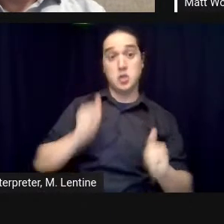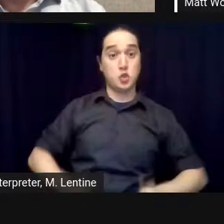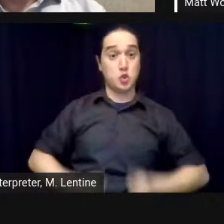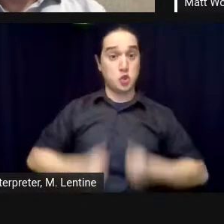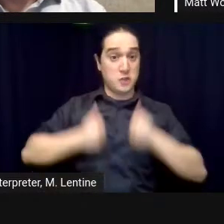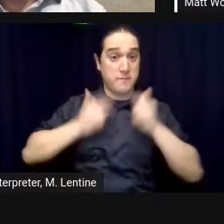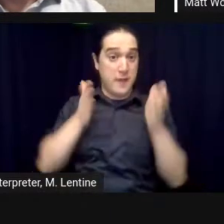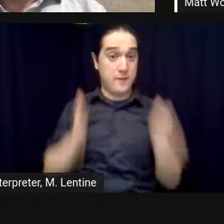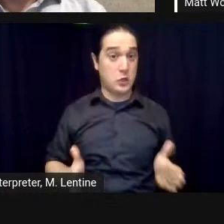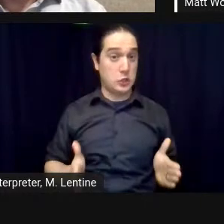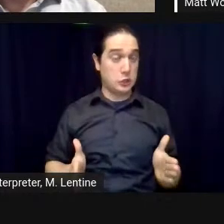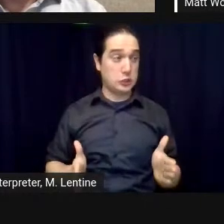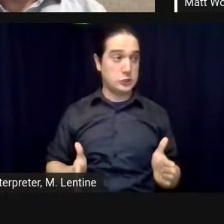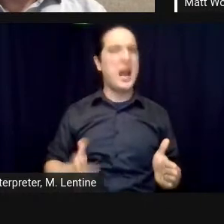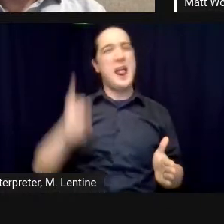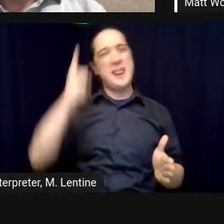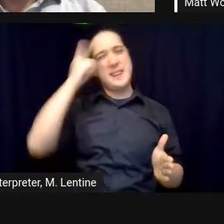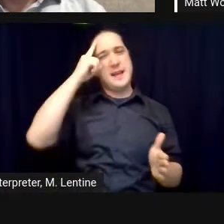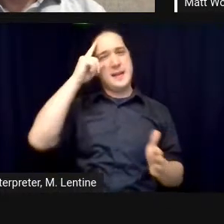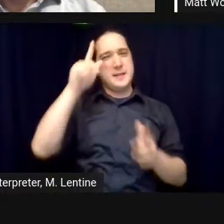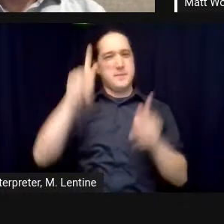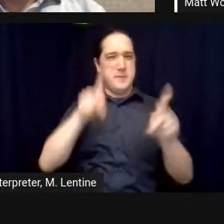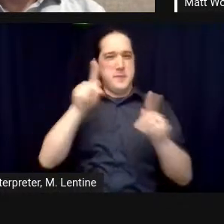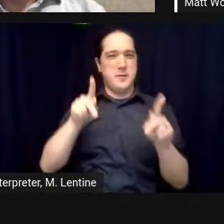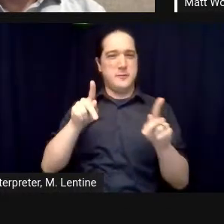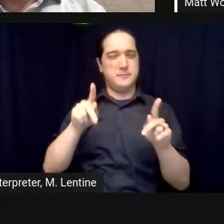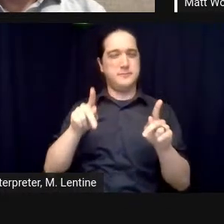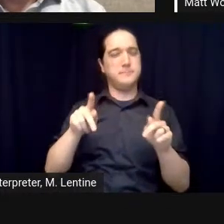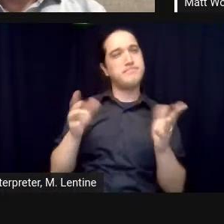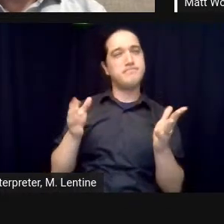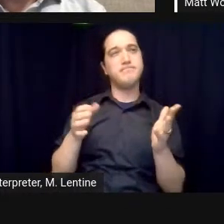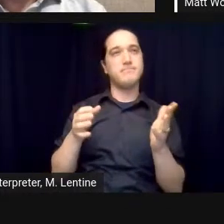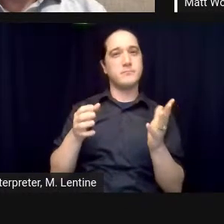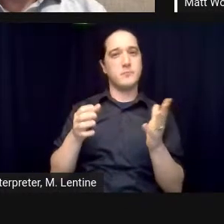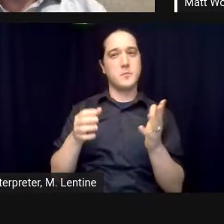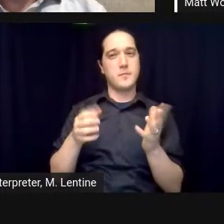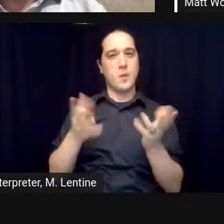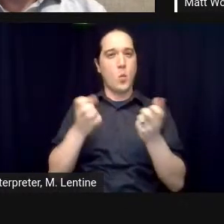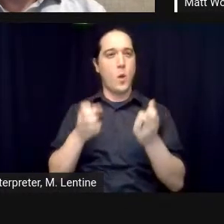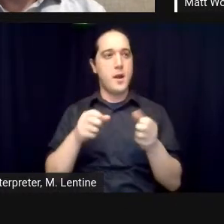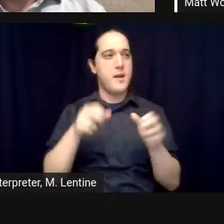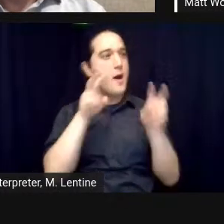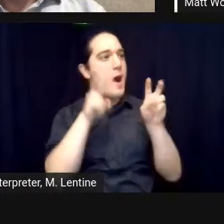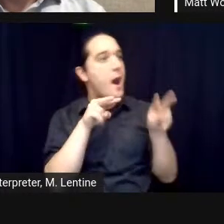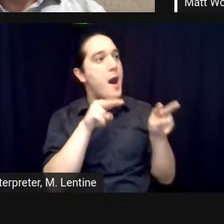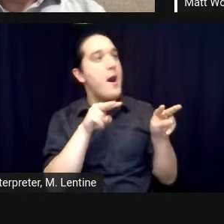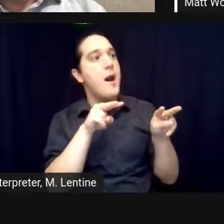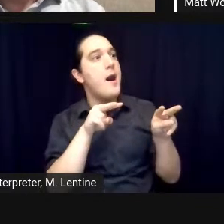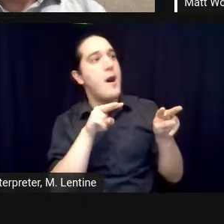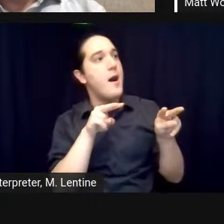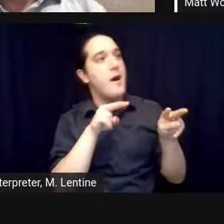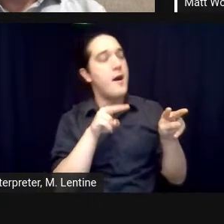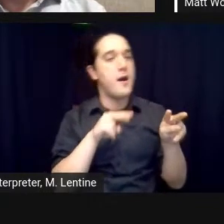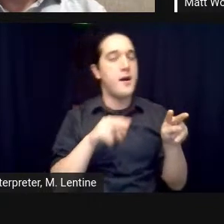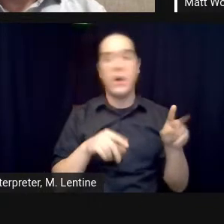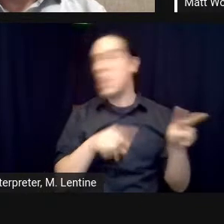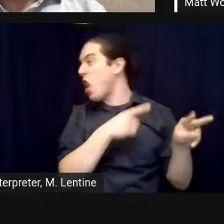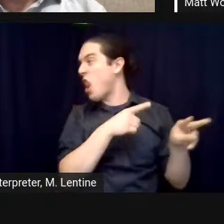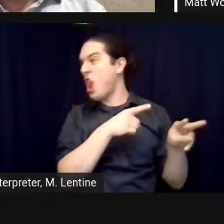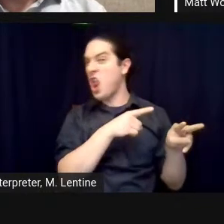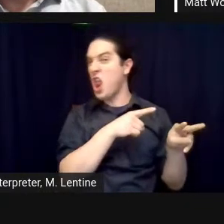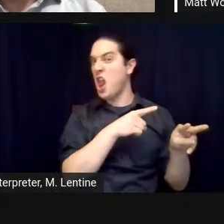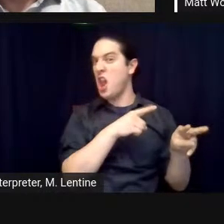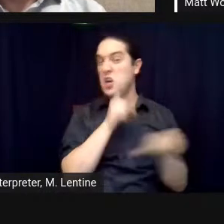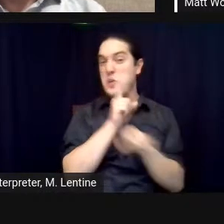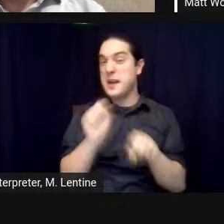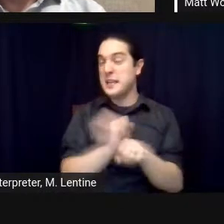think the public was looking at this as a human experiment and to some extent it was but the word experiment is really loaded